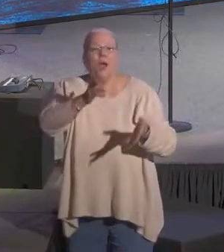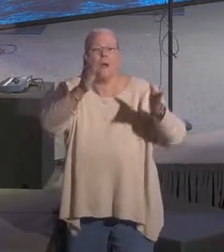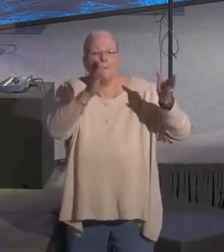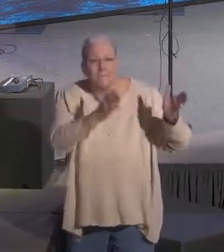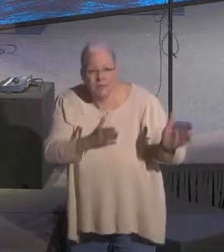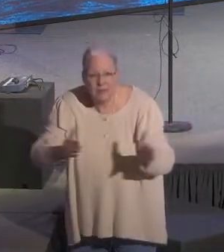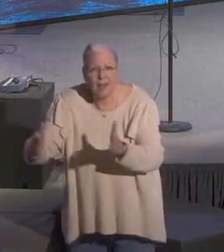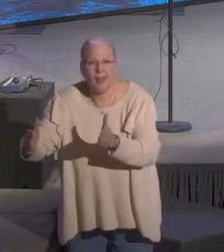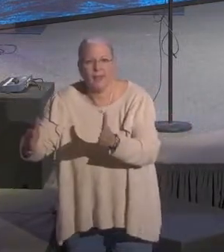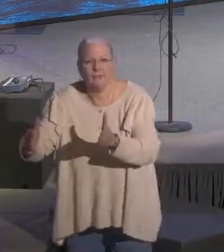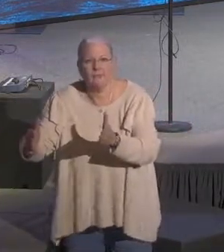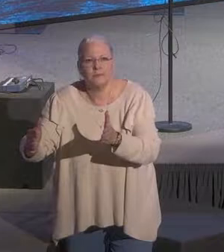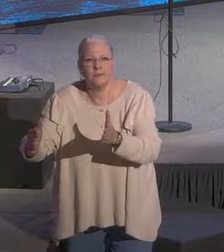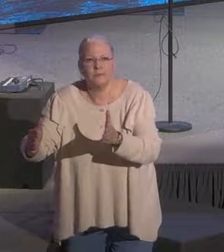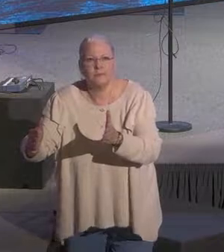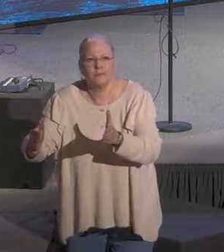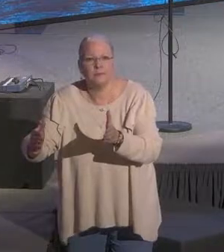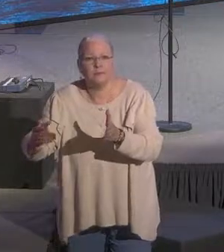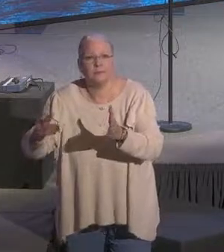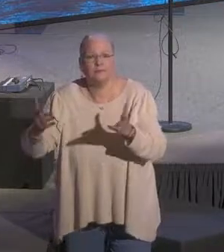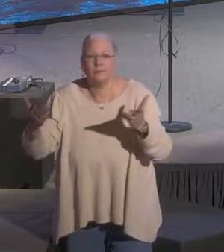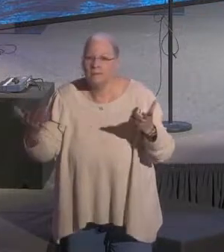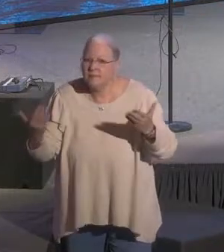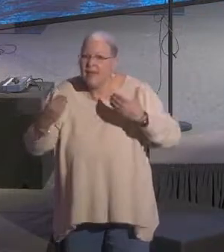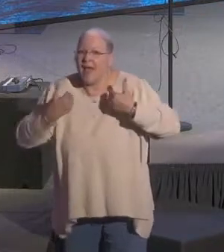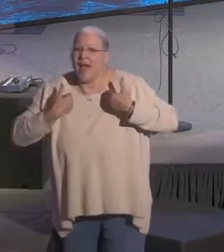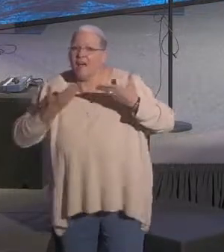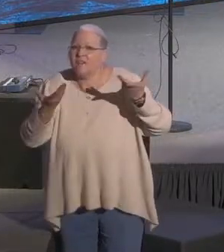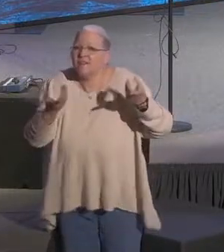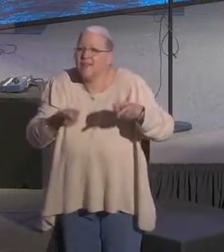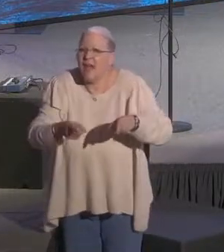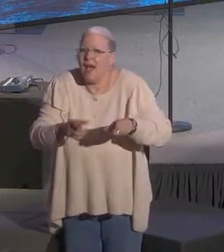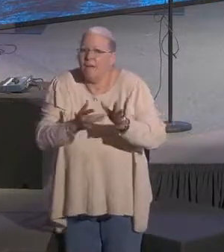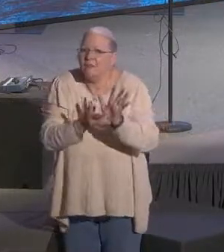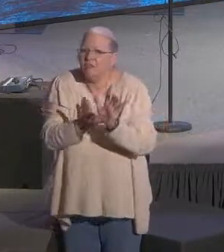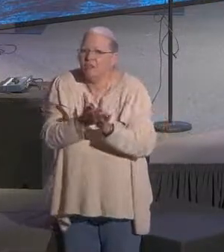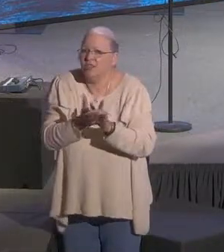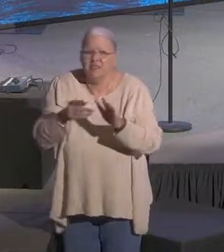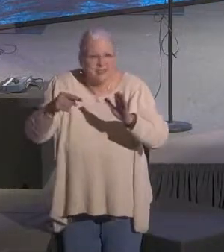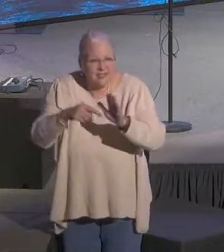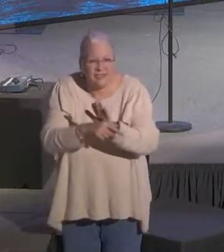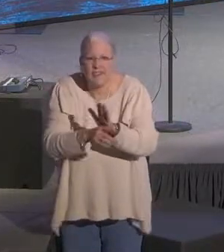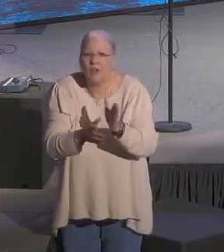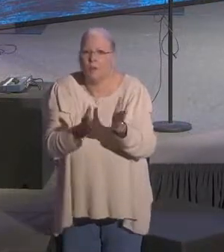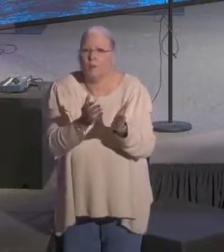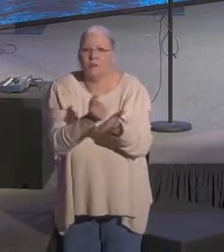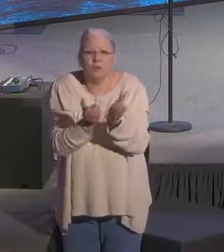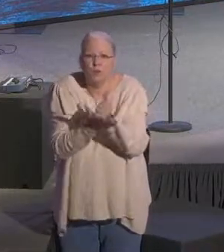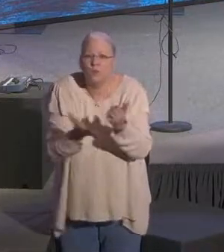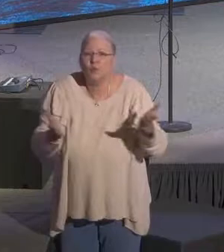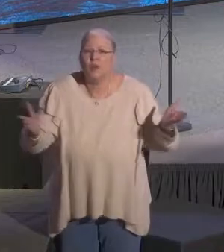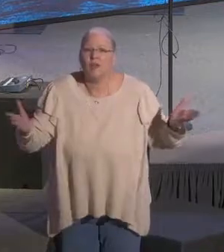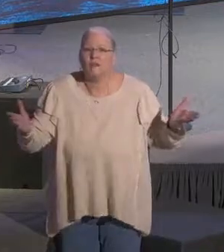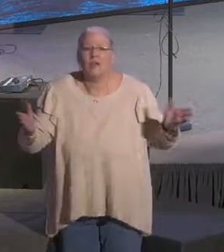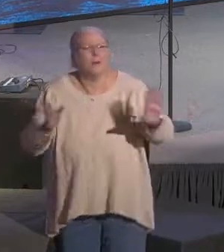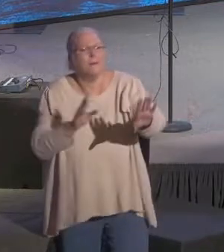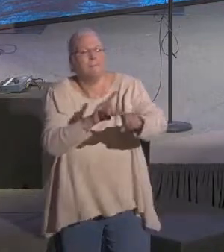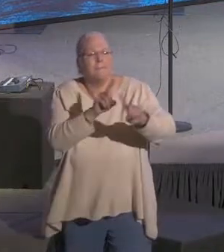scripture says, to crush him. Right? Christ crucified. That's what the world needs to hear.